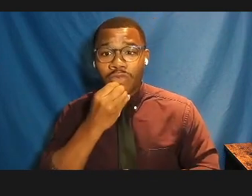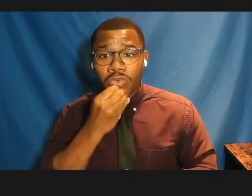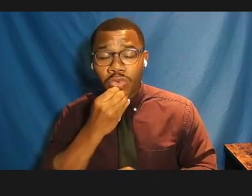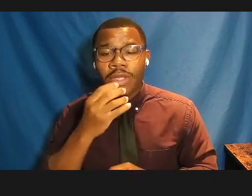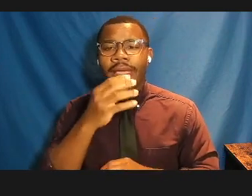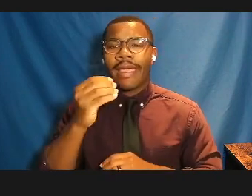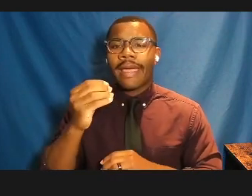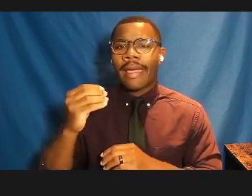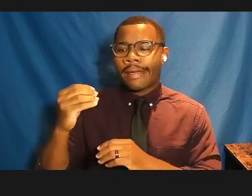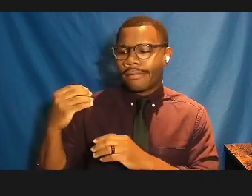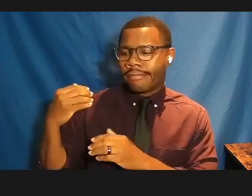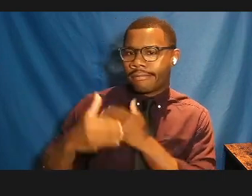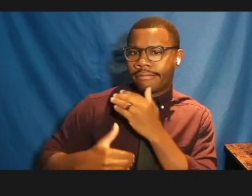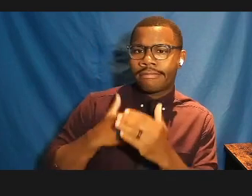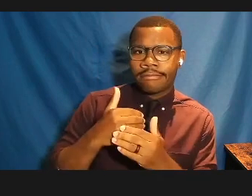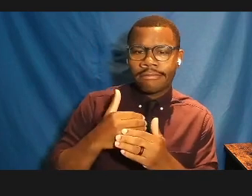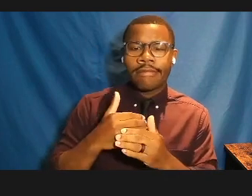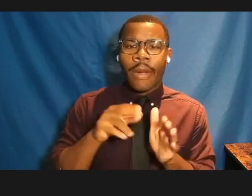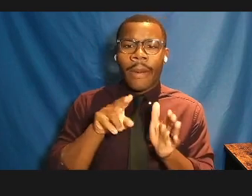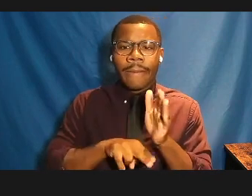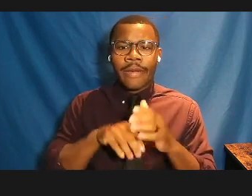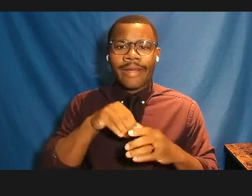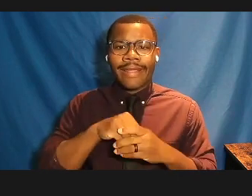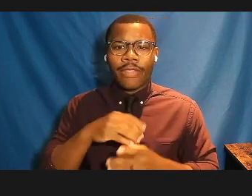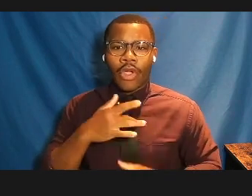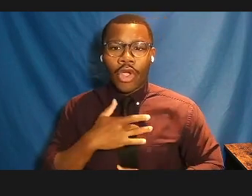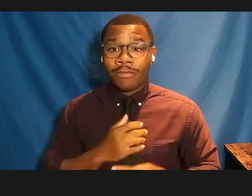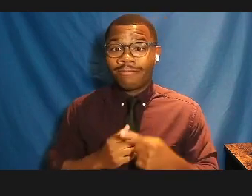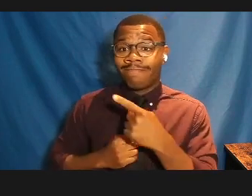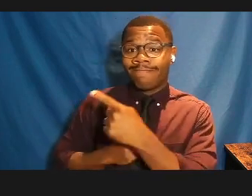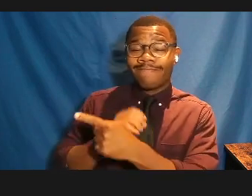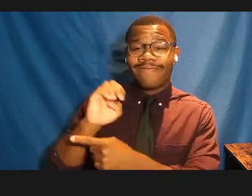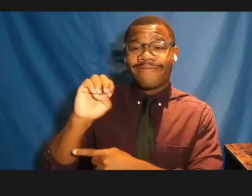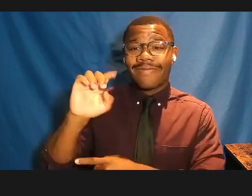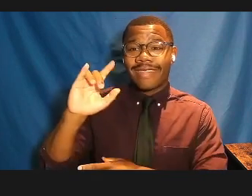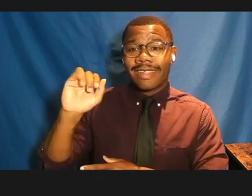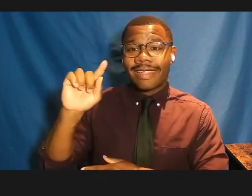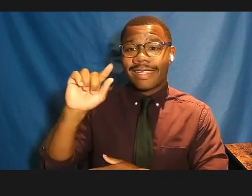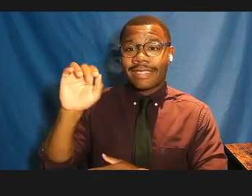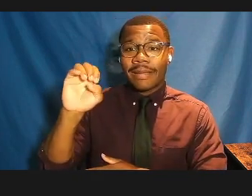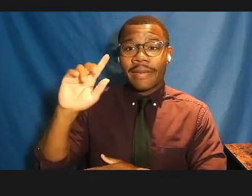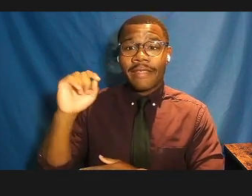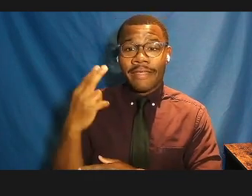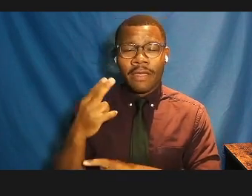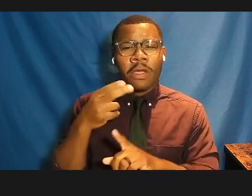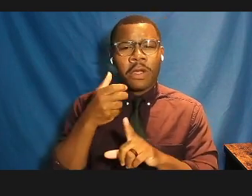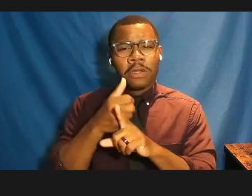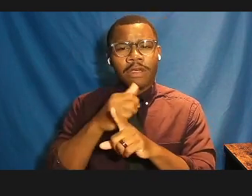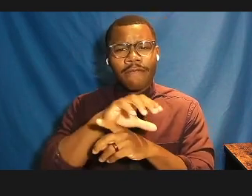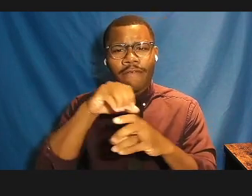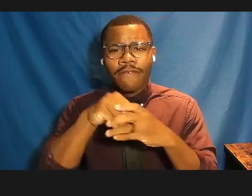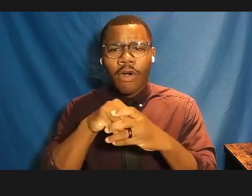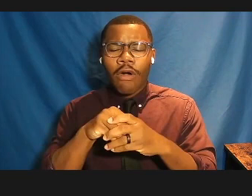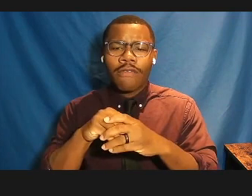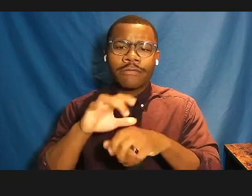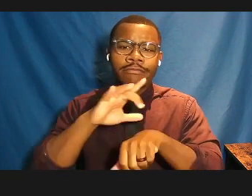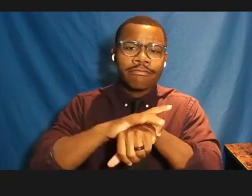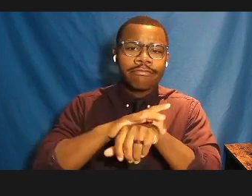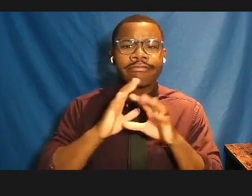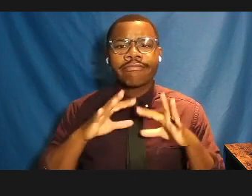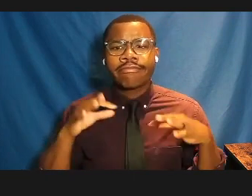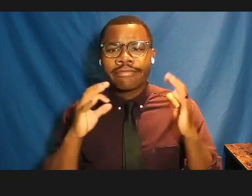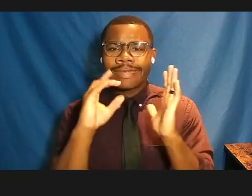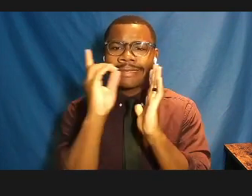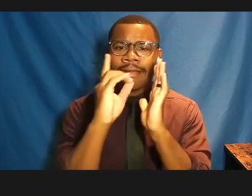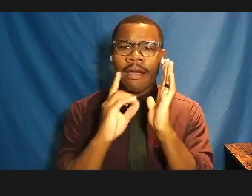Elizabeth James Perry, who is farthest to my right, practices wampum jewelry design and restorative gardening in her Aquino-Wampanoag